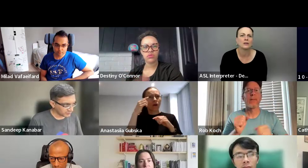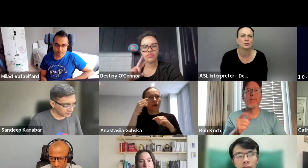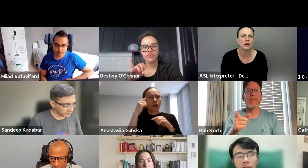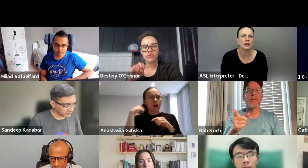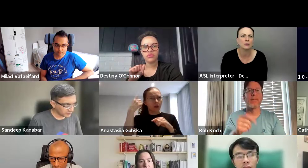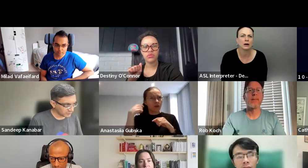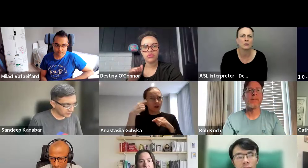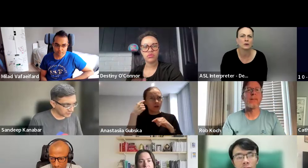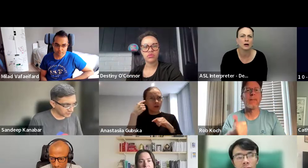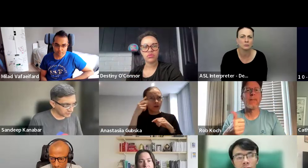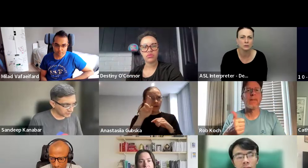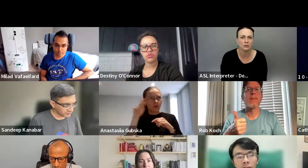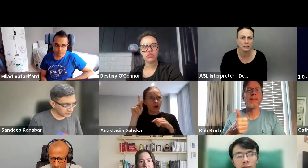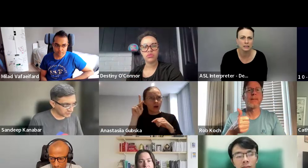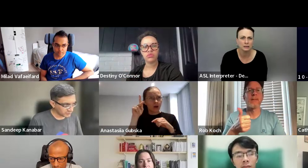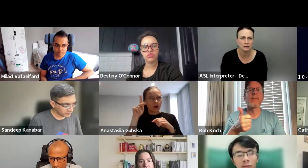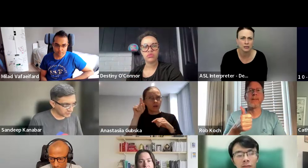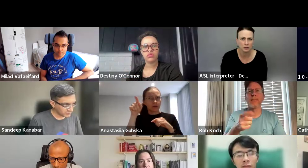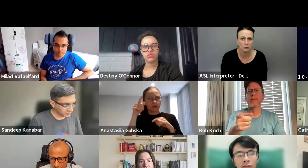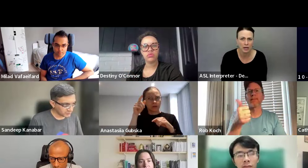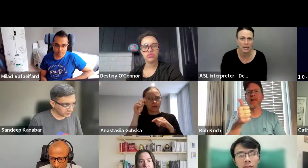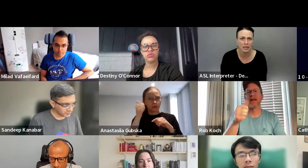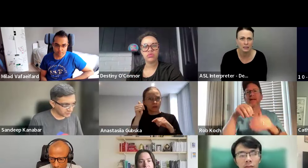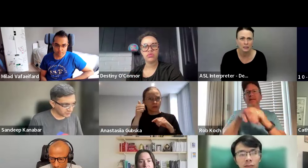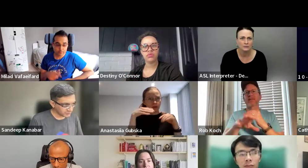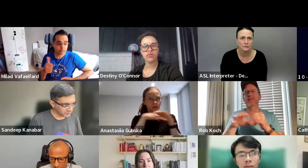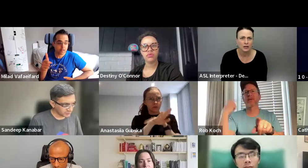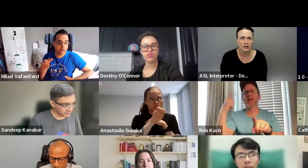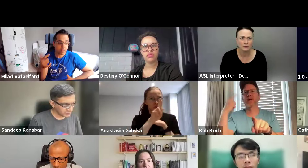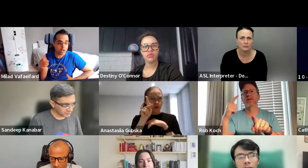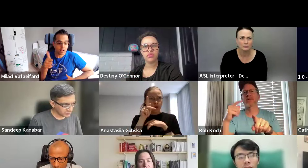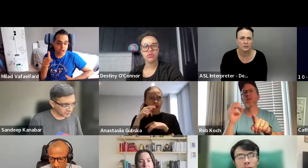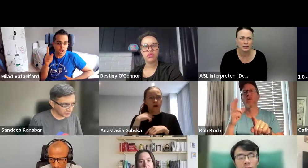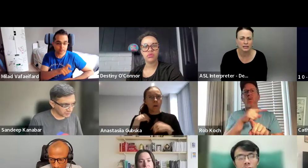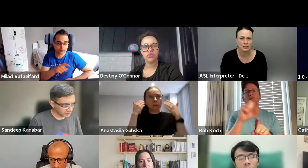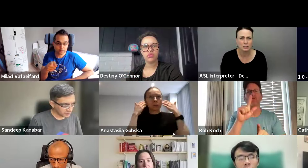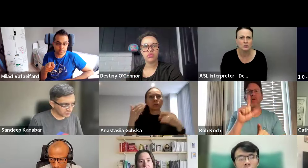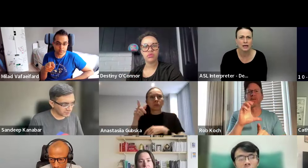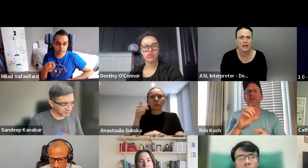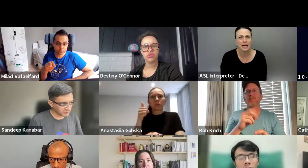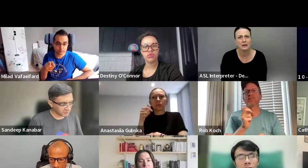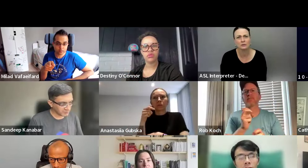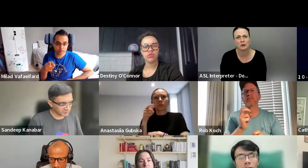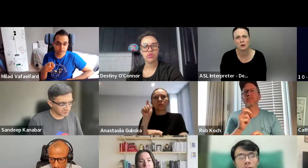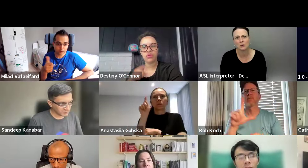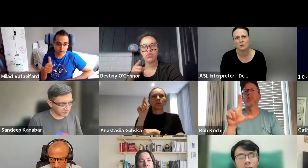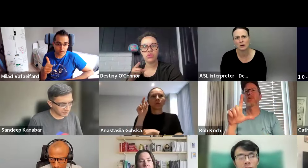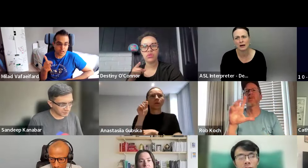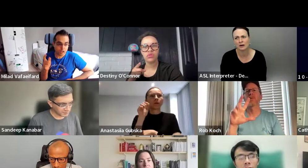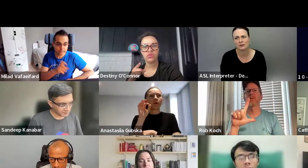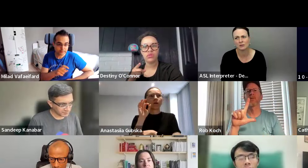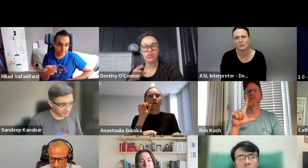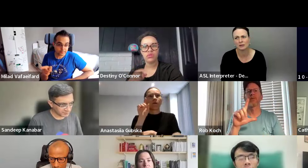um, if you're talking about, um, London in the UK, um, to get into the UK, I don't know